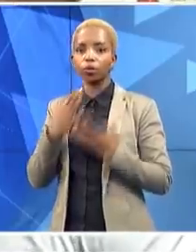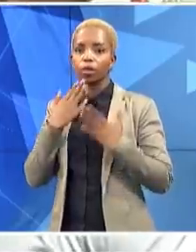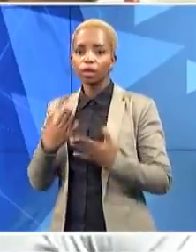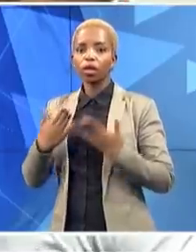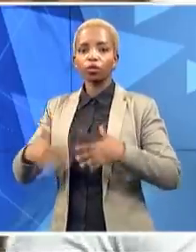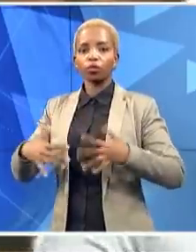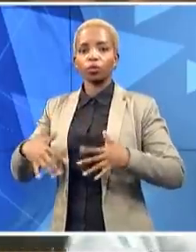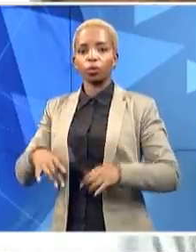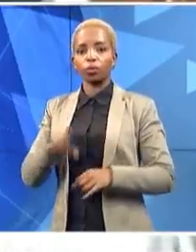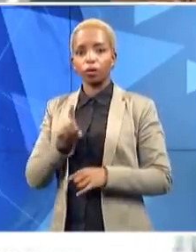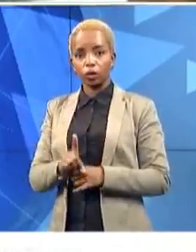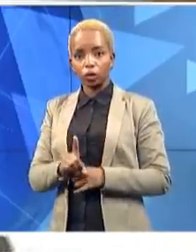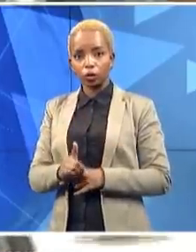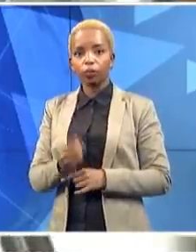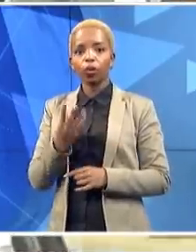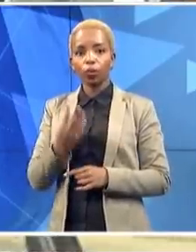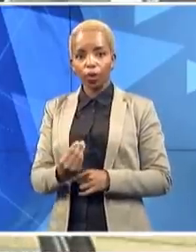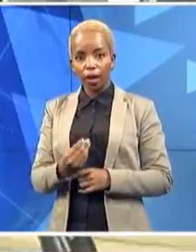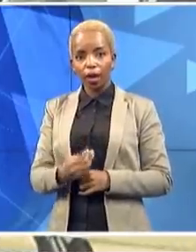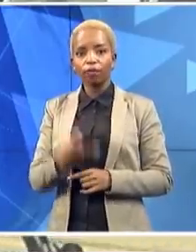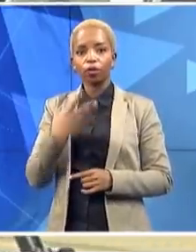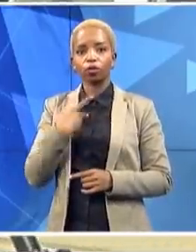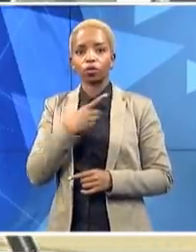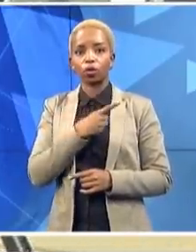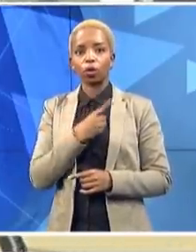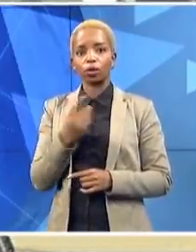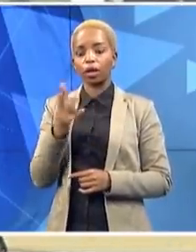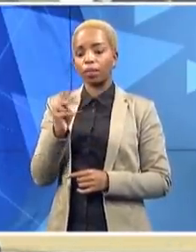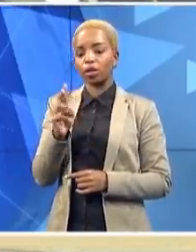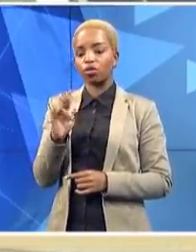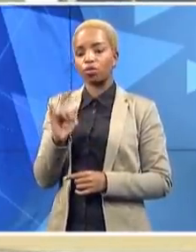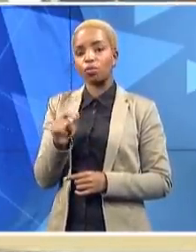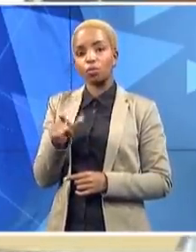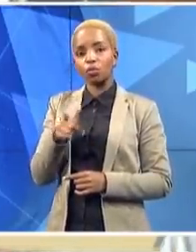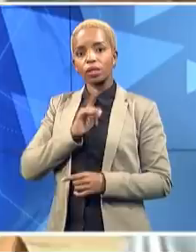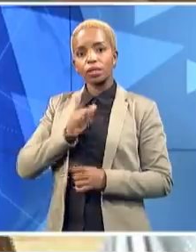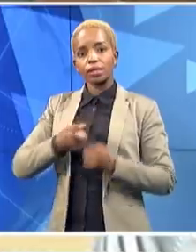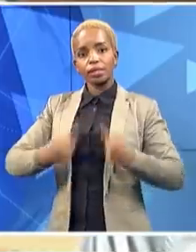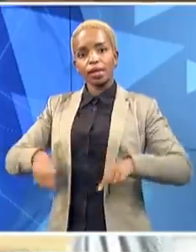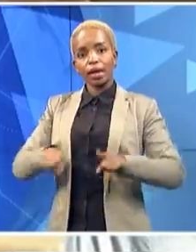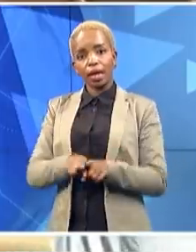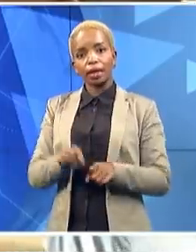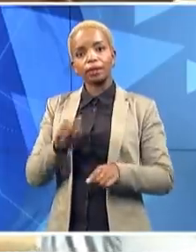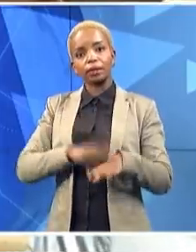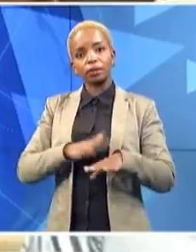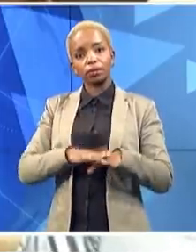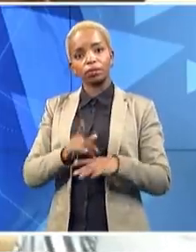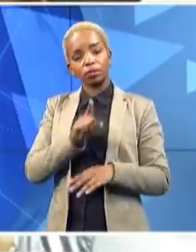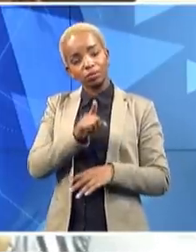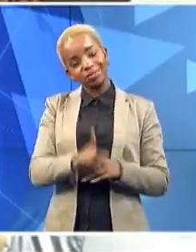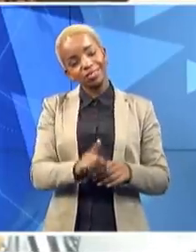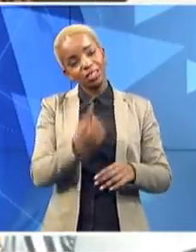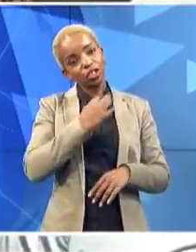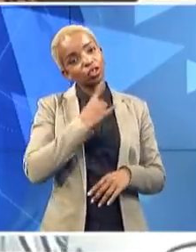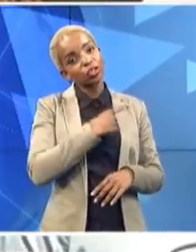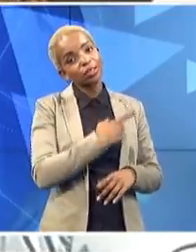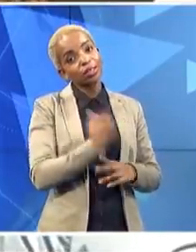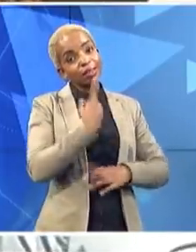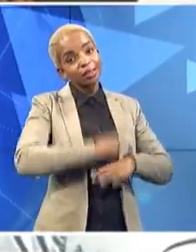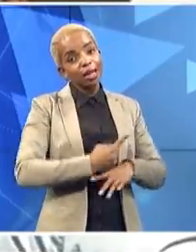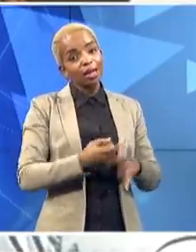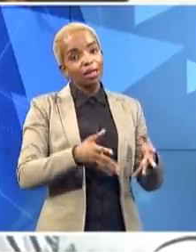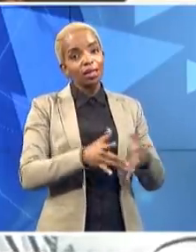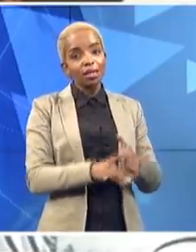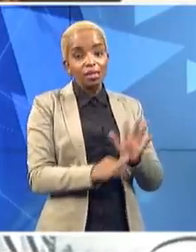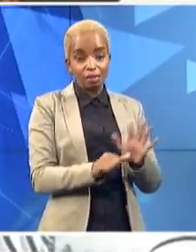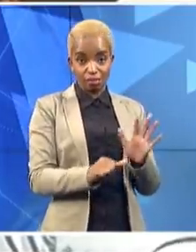Miller who will tell us more about today's proceeding. Doctor, how important is it for people to go through these trainings and these testings as well? And also